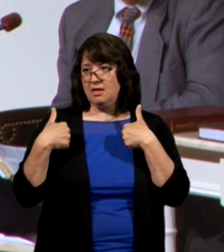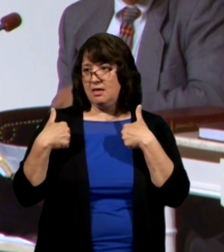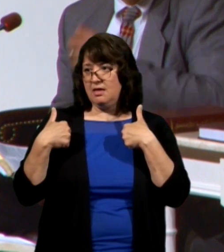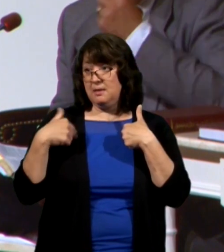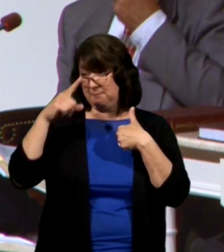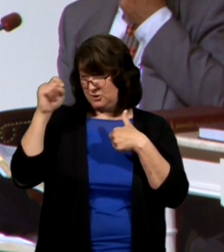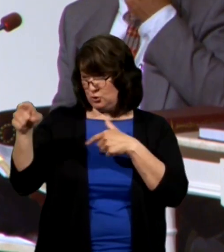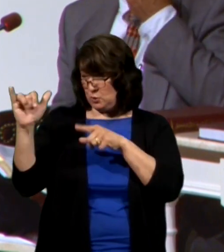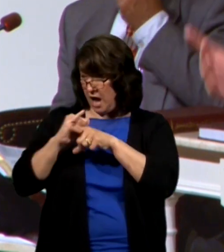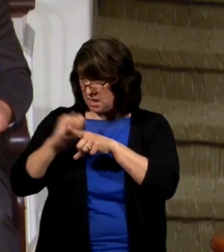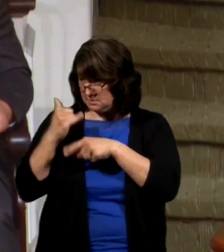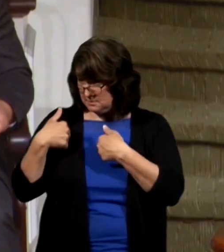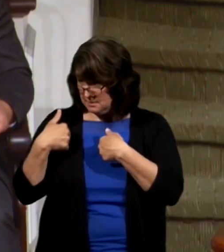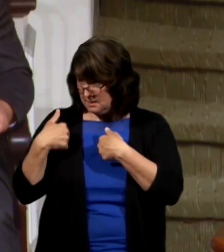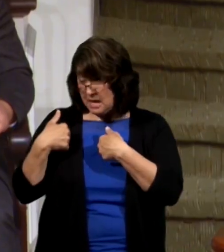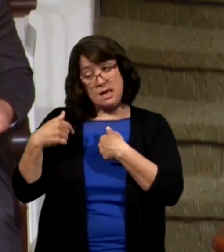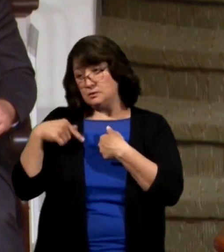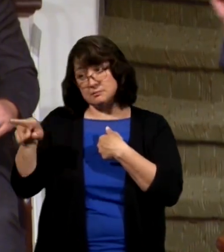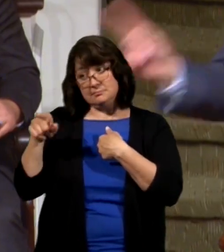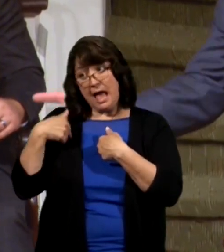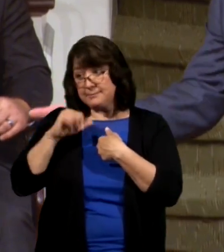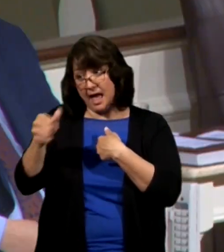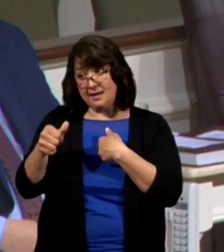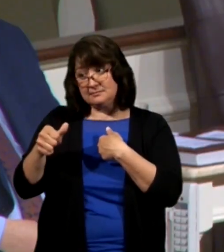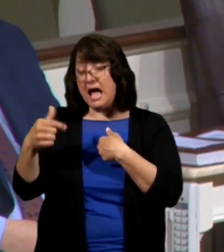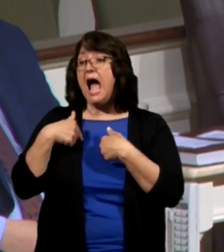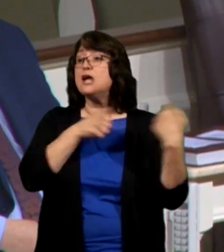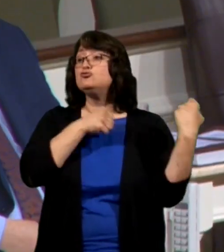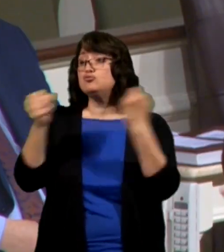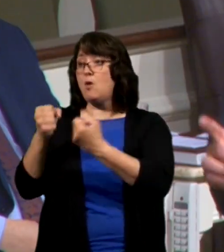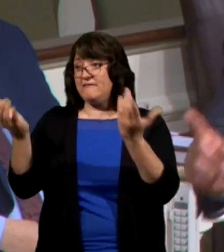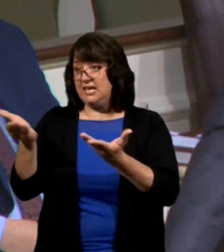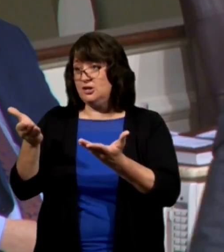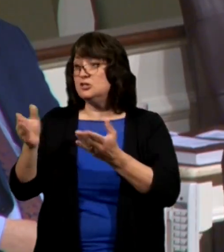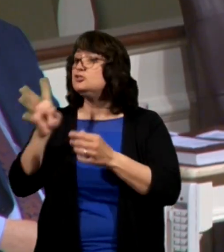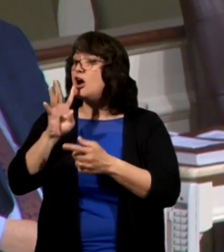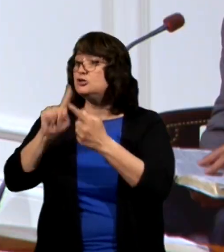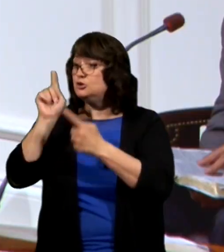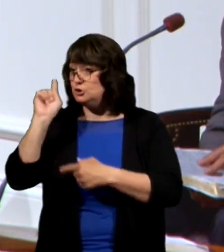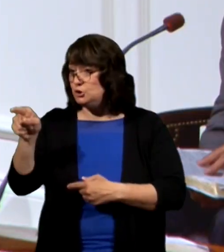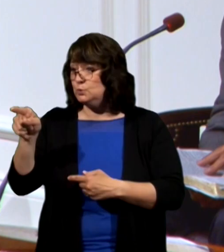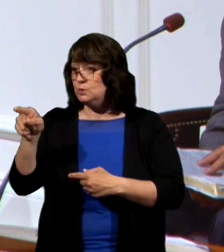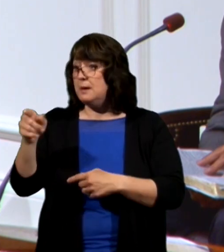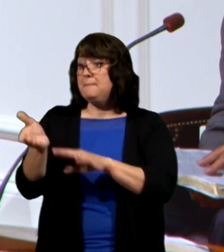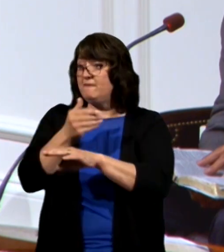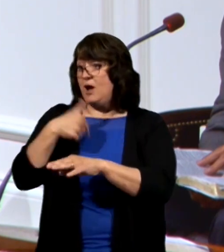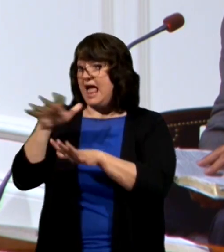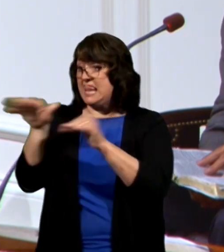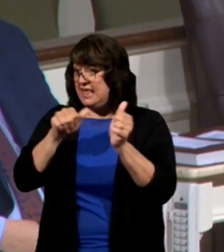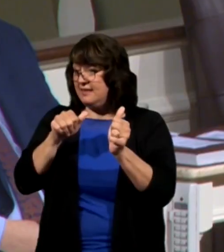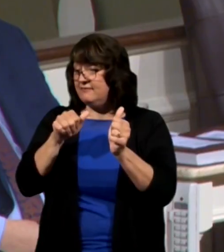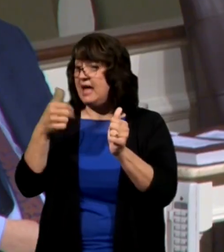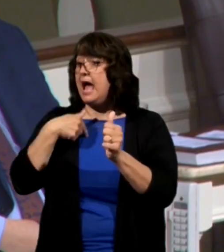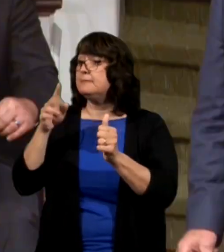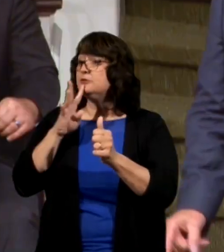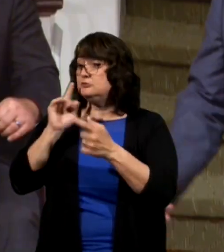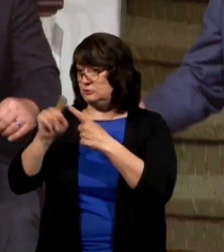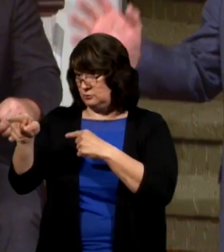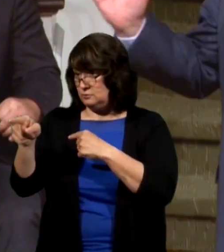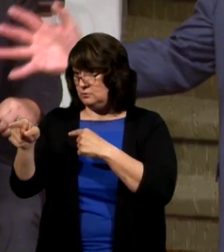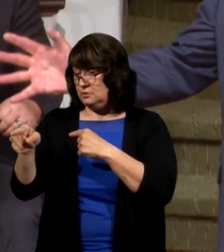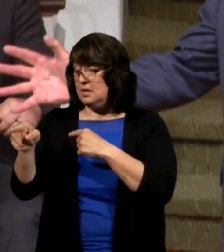because you cuss you got another thing coming I drove here to talk to you and before I leave I'm going to you